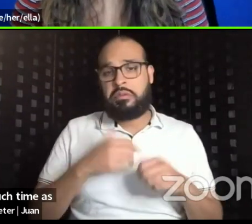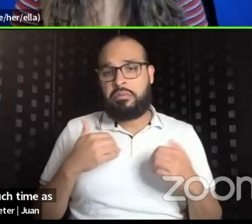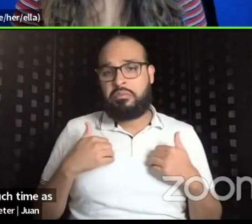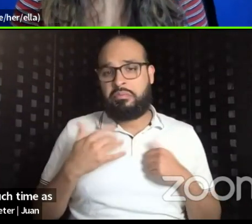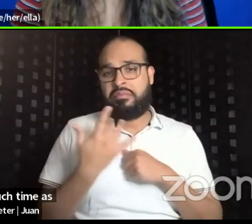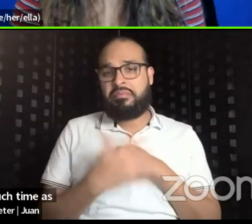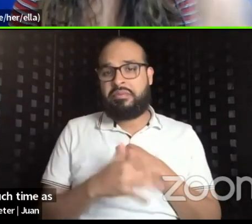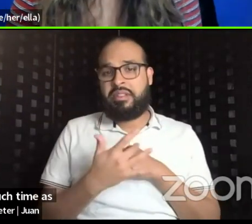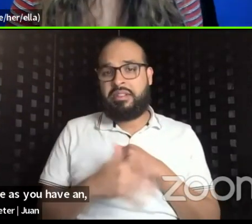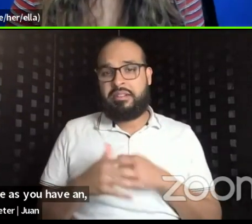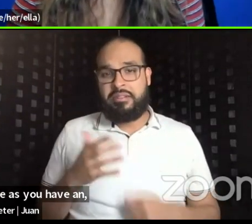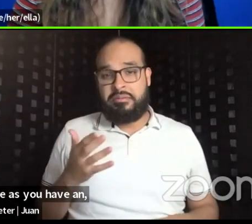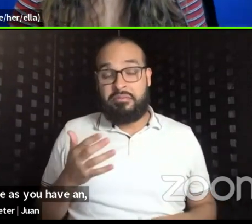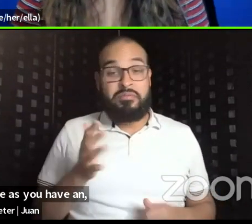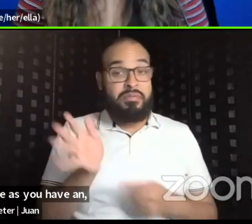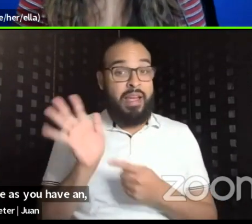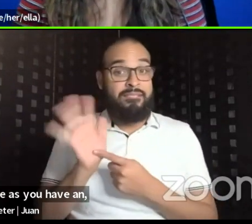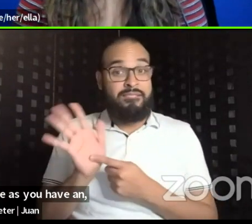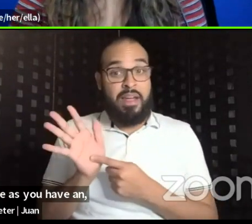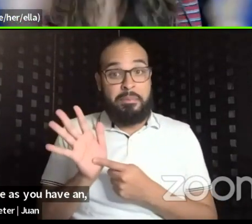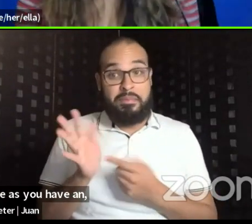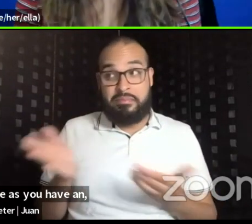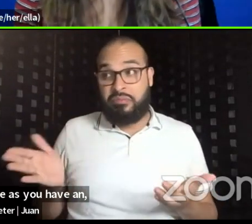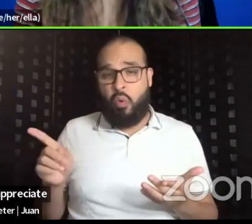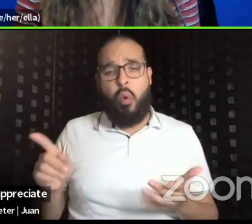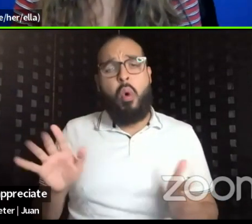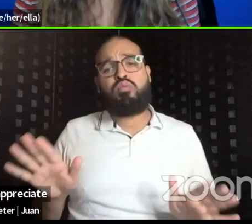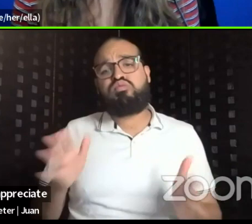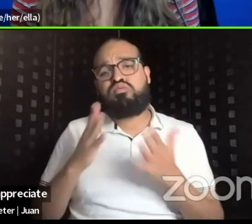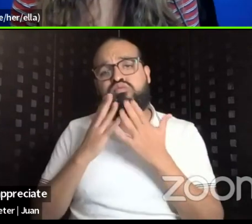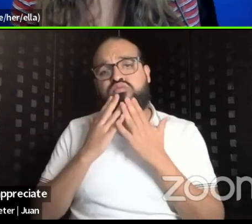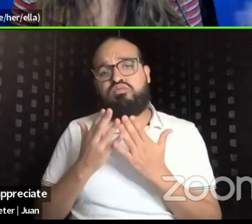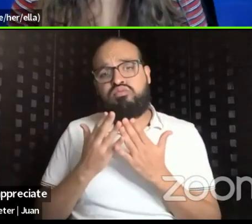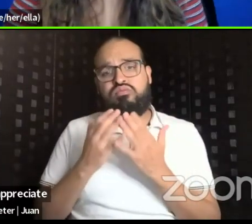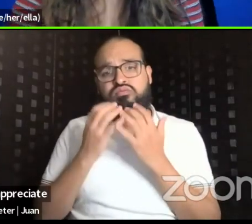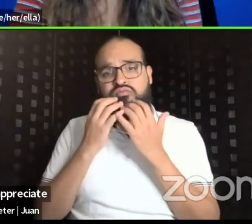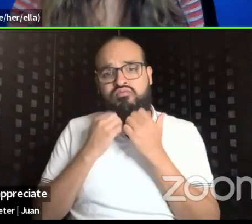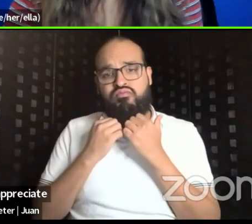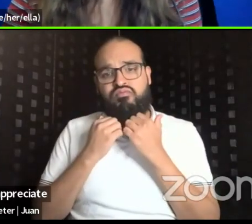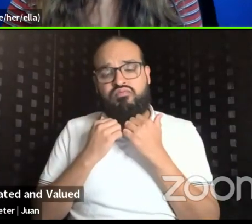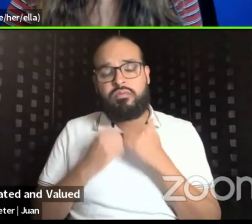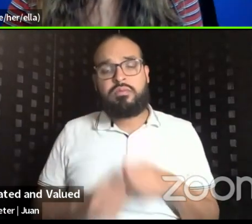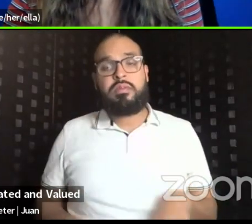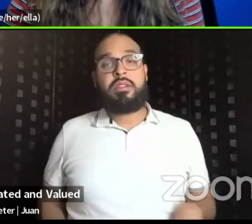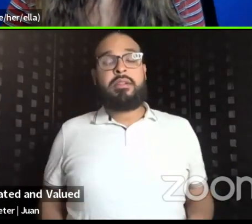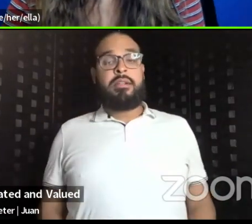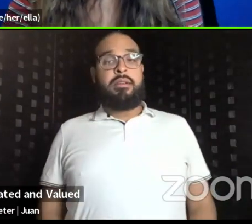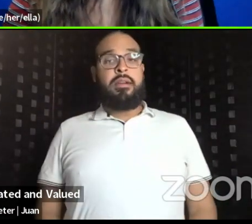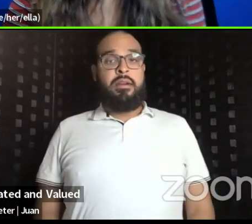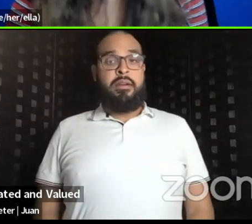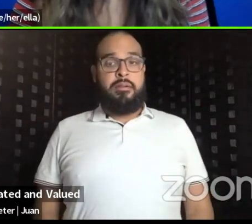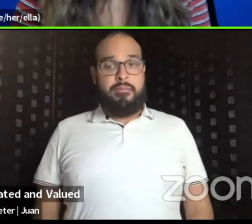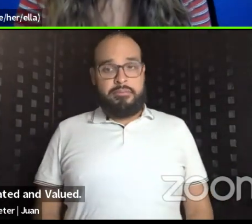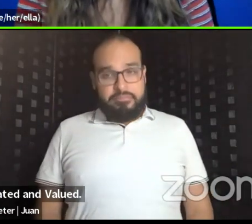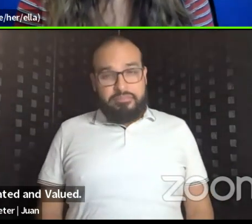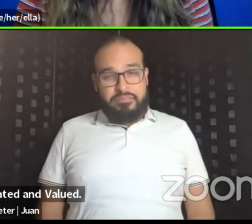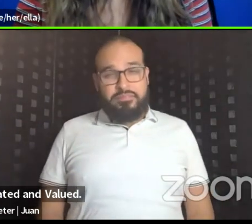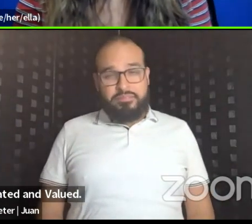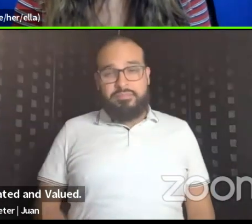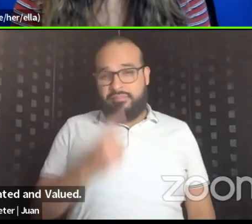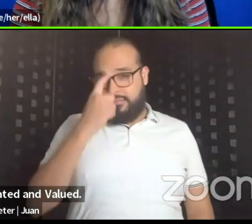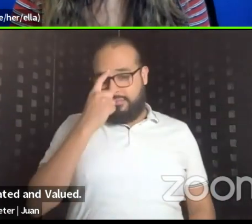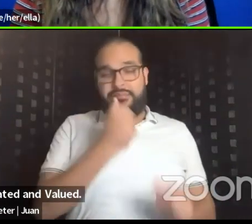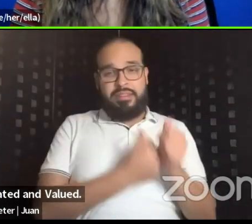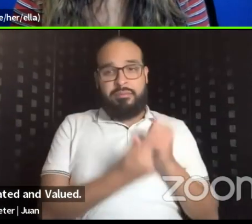And, and even five minutes here is appreciated and valued. And I think everyone does feel valued,